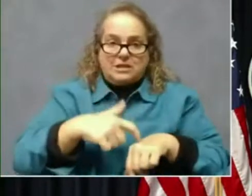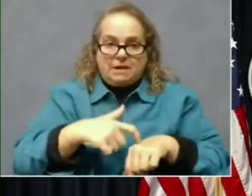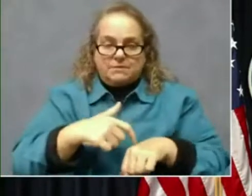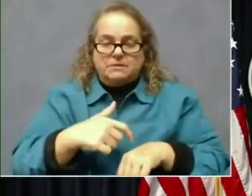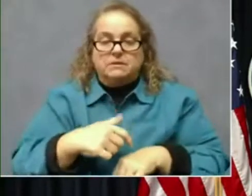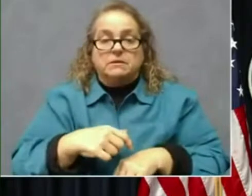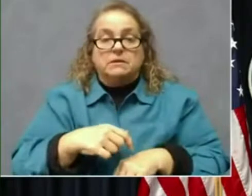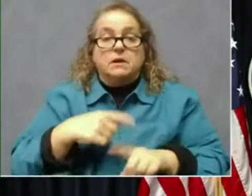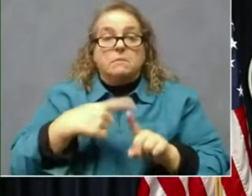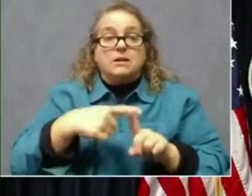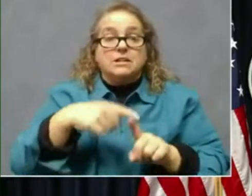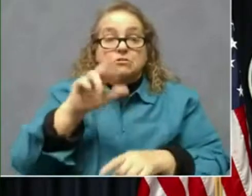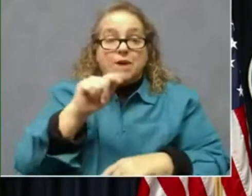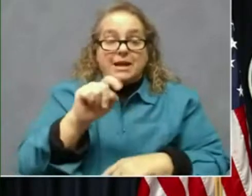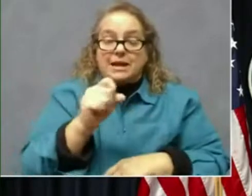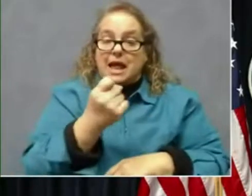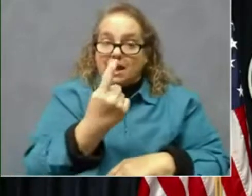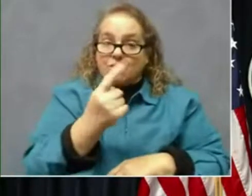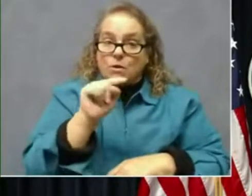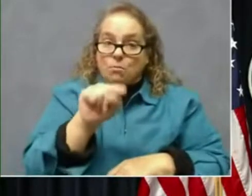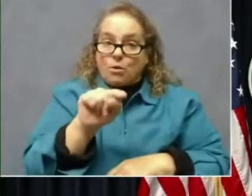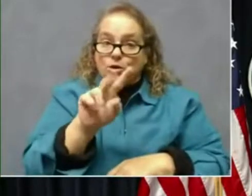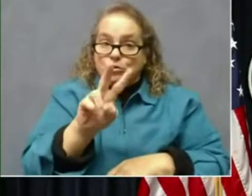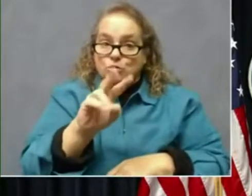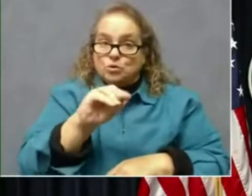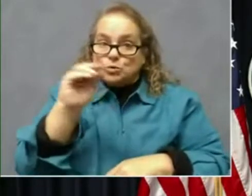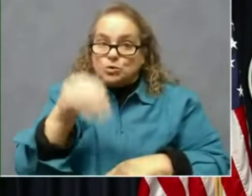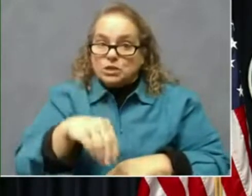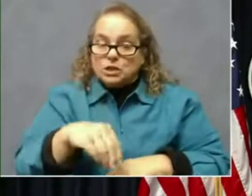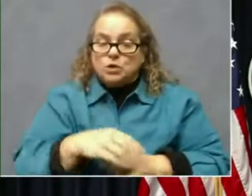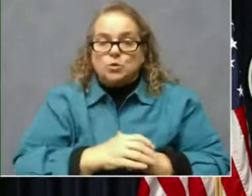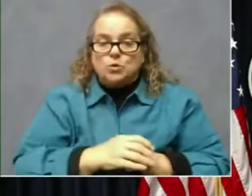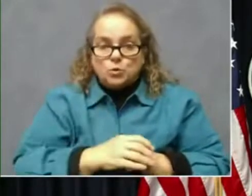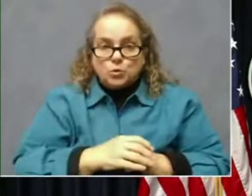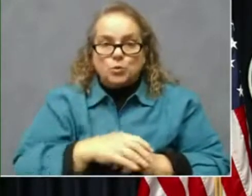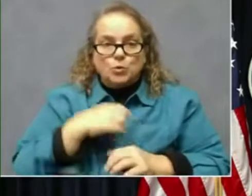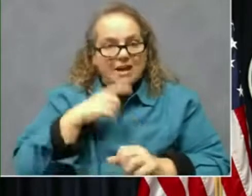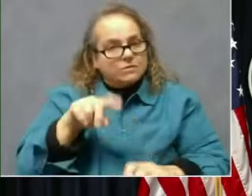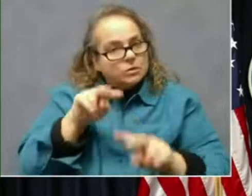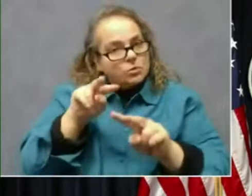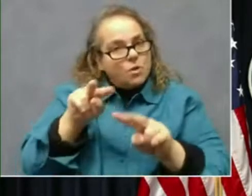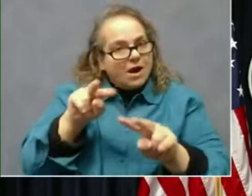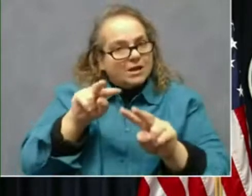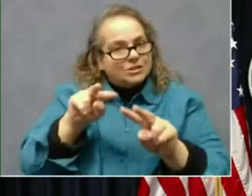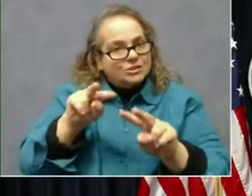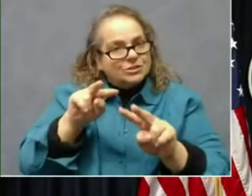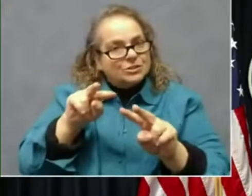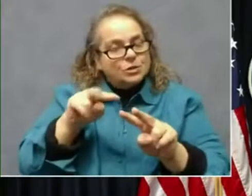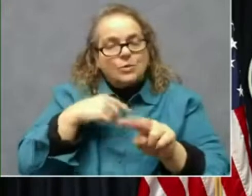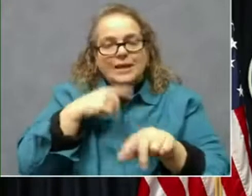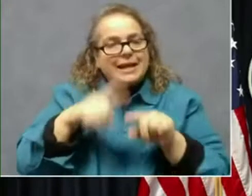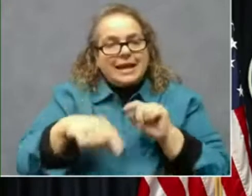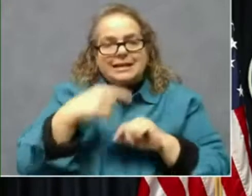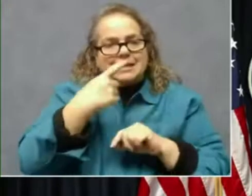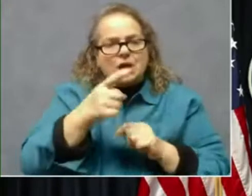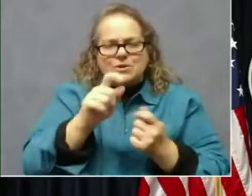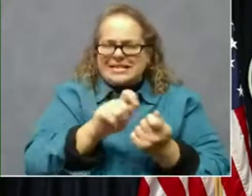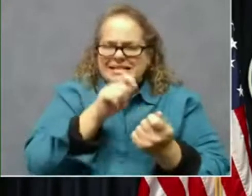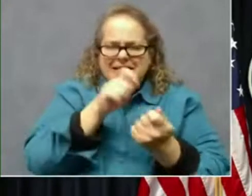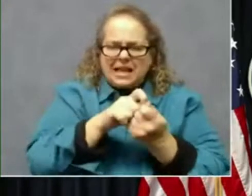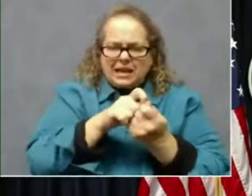.2%. We talked about this. We're going to be watching it. We can't tell you definitively right now